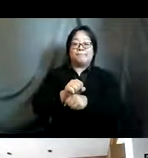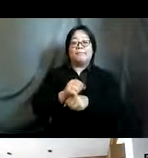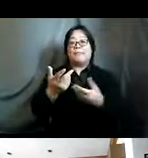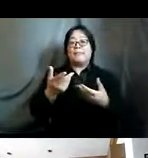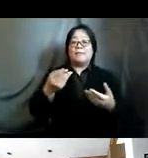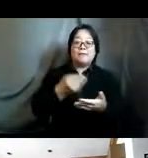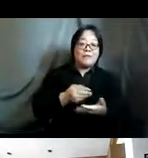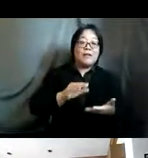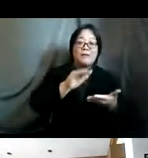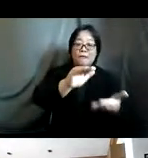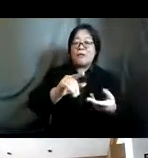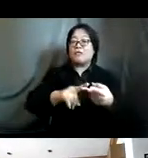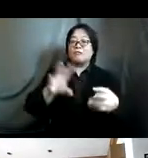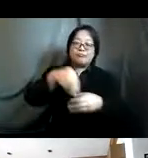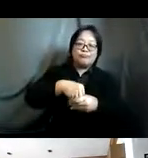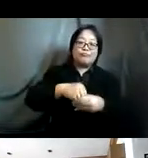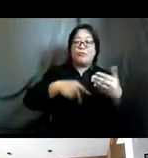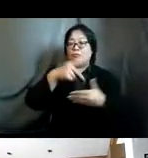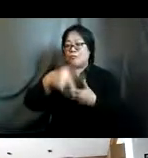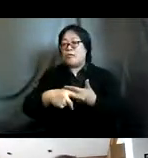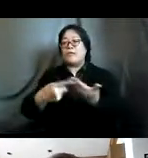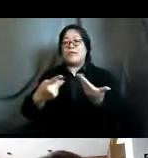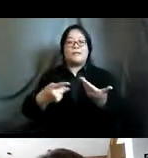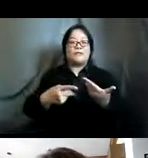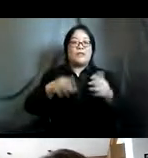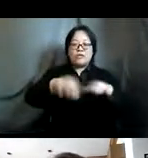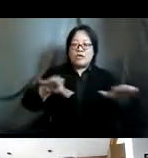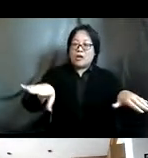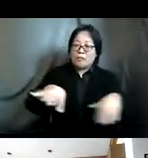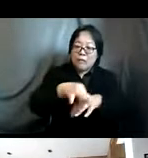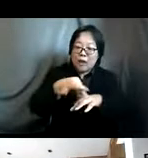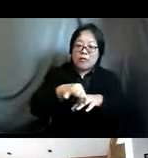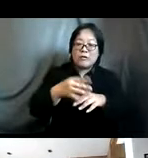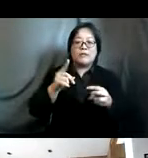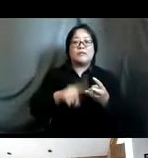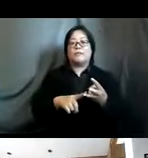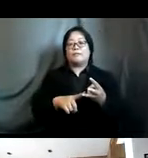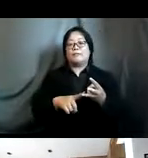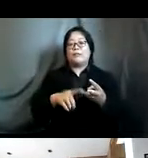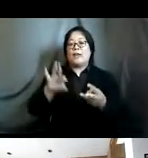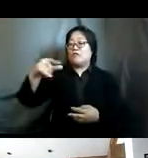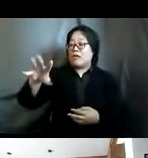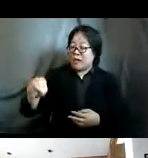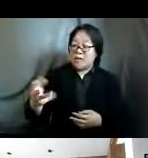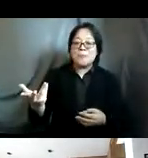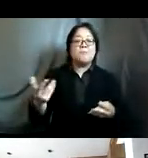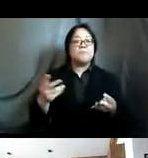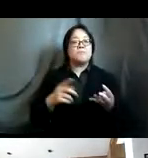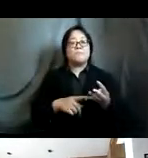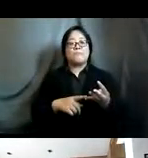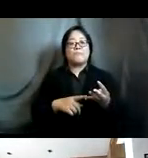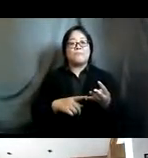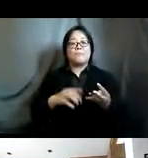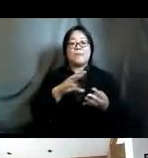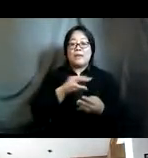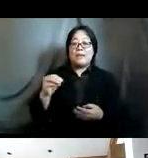joint programs on child marriage fgm and the mosaco initiative to accelerate mental health and best adolescent